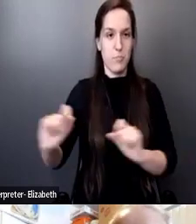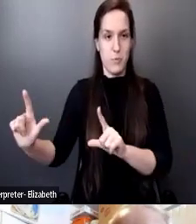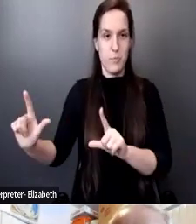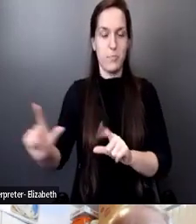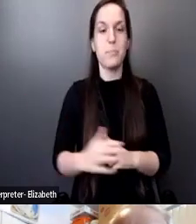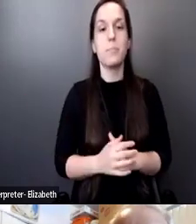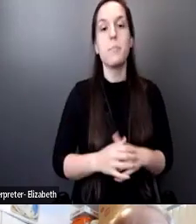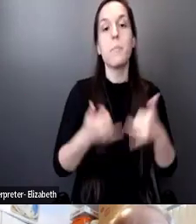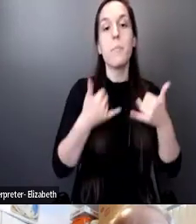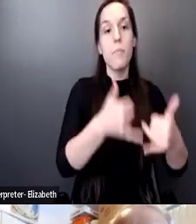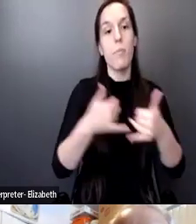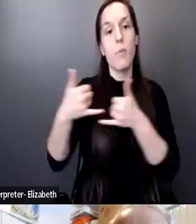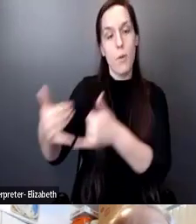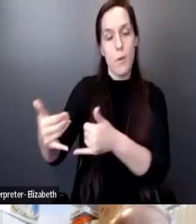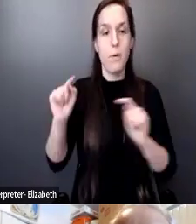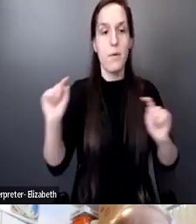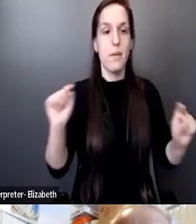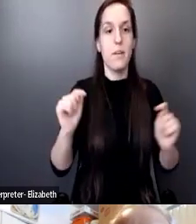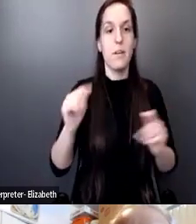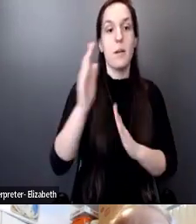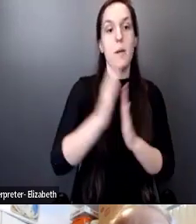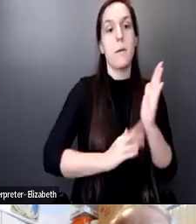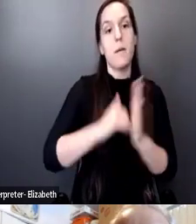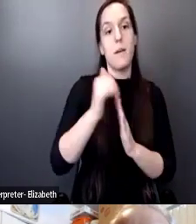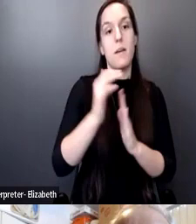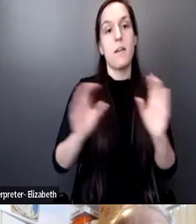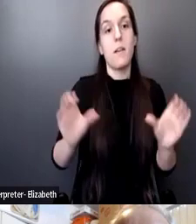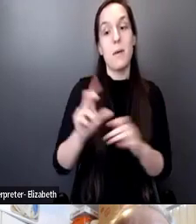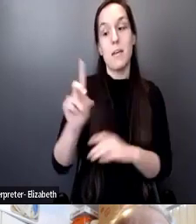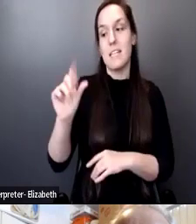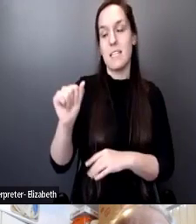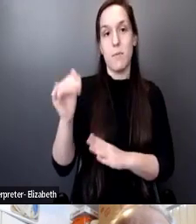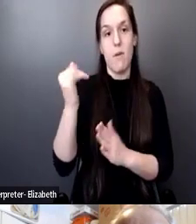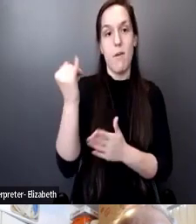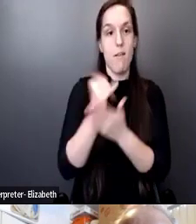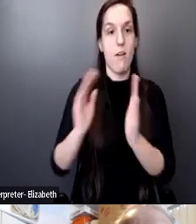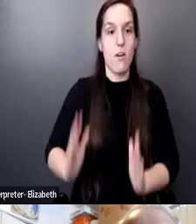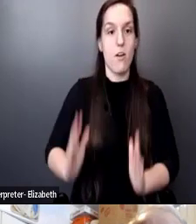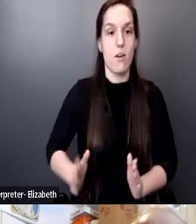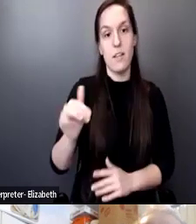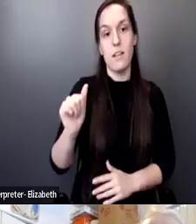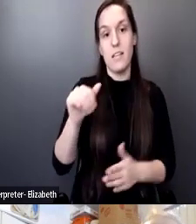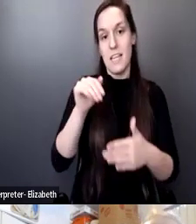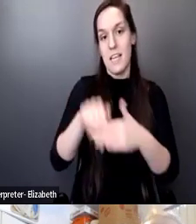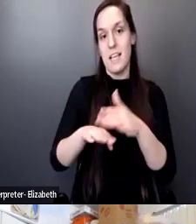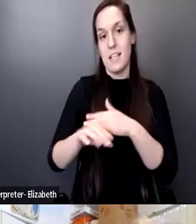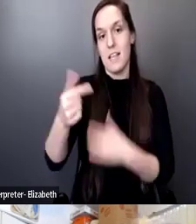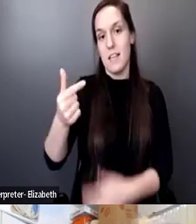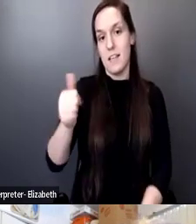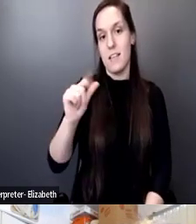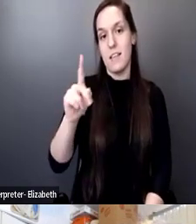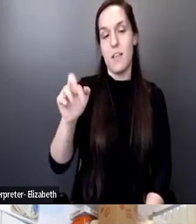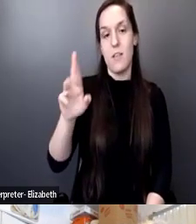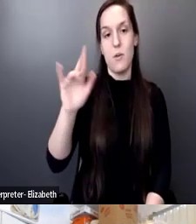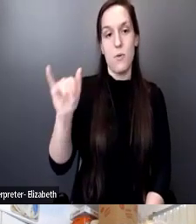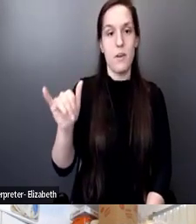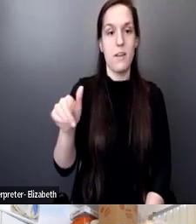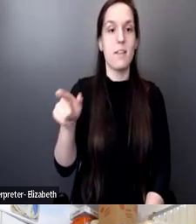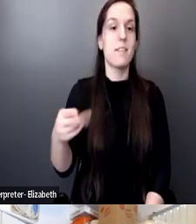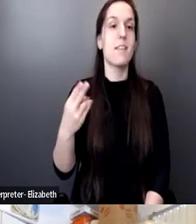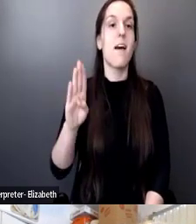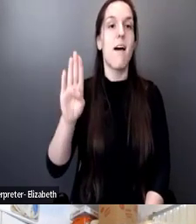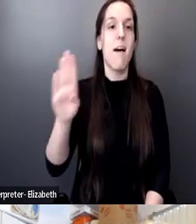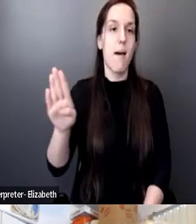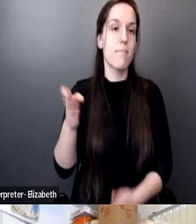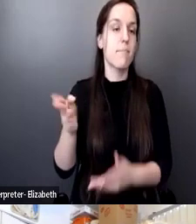are painting artwork done by disabled artists from at the Access Gallery, which is a hub, a